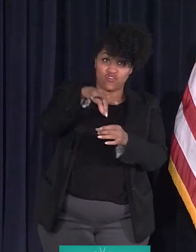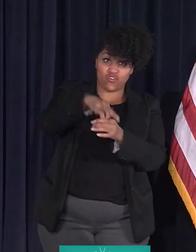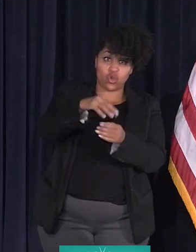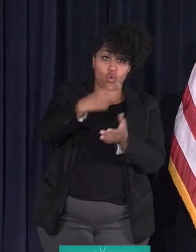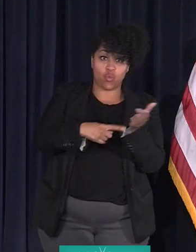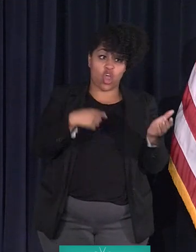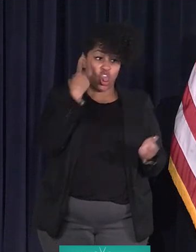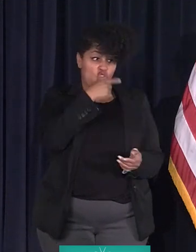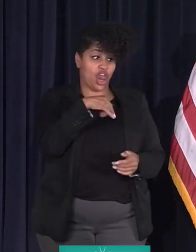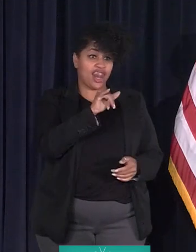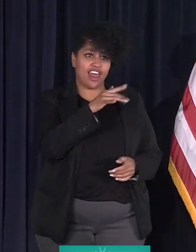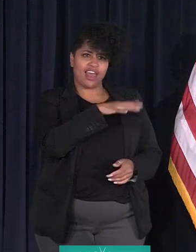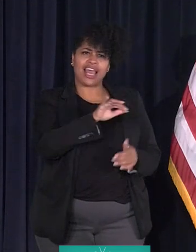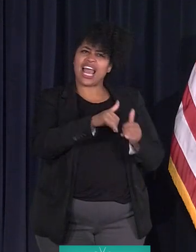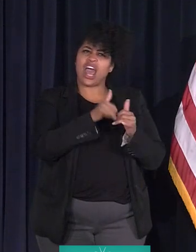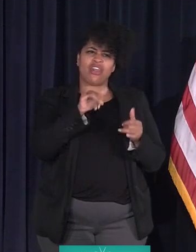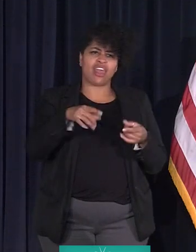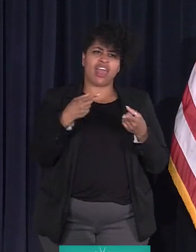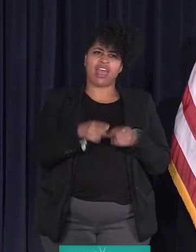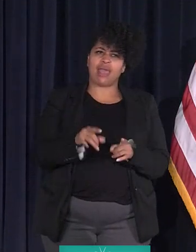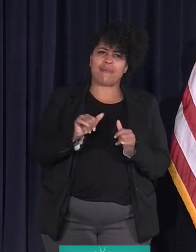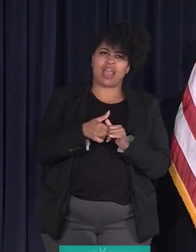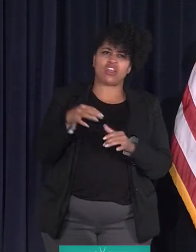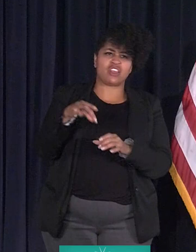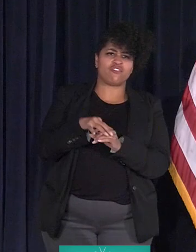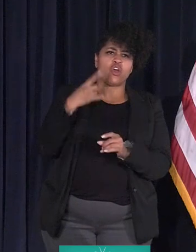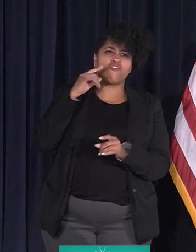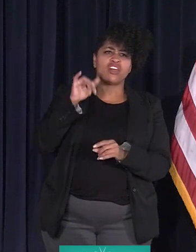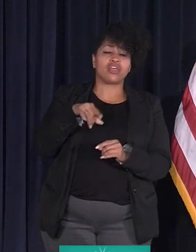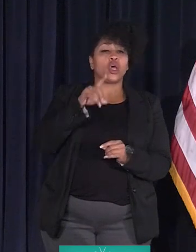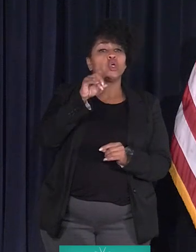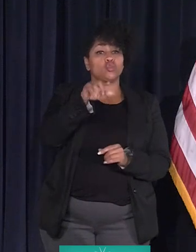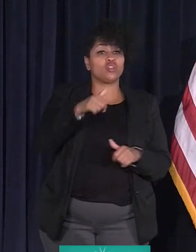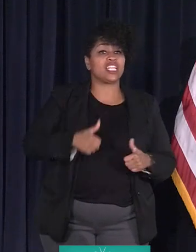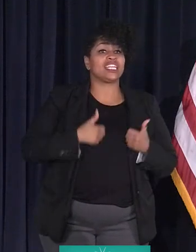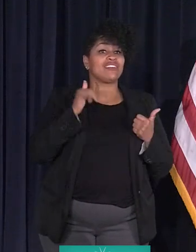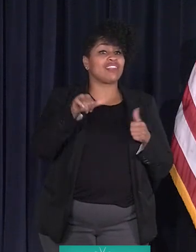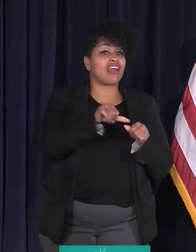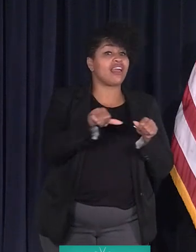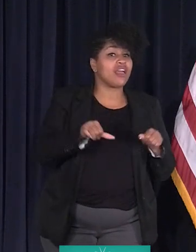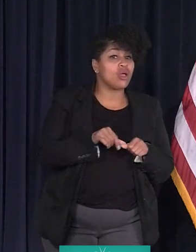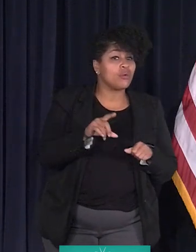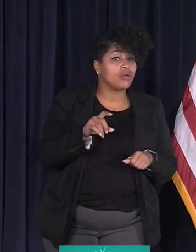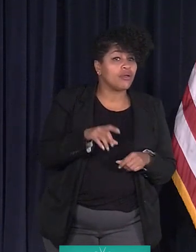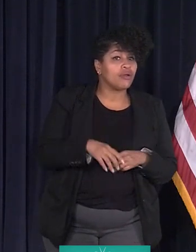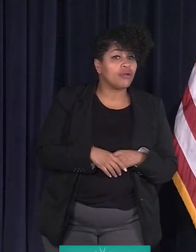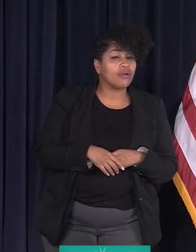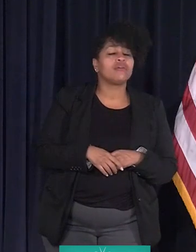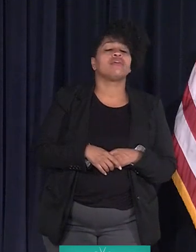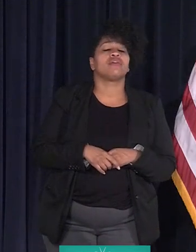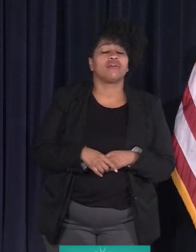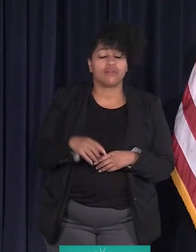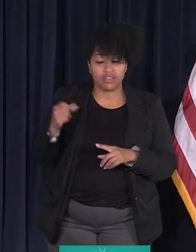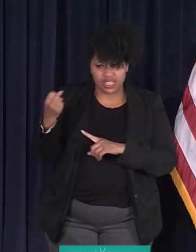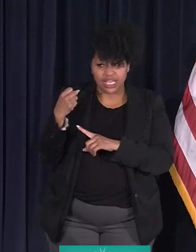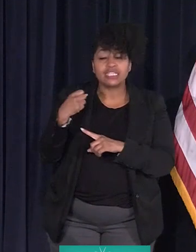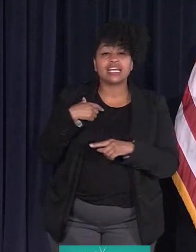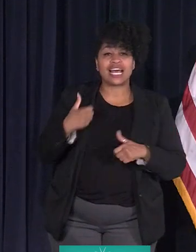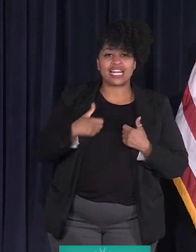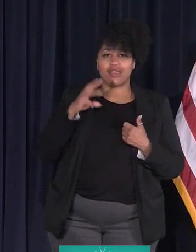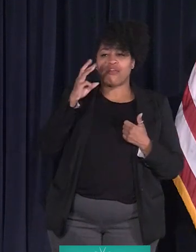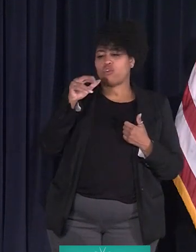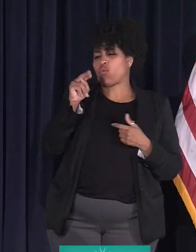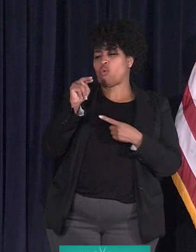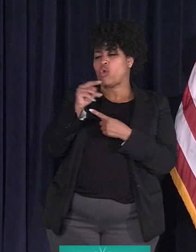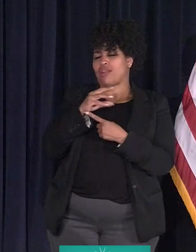that or something. How do they do that? How do they get to vote? So, do you live in that area? Yes. Okay. I live in Warren